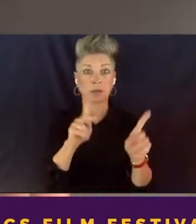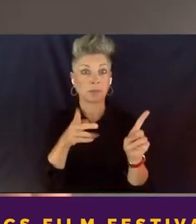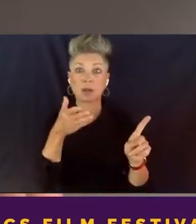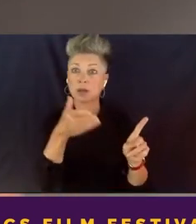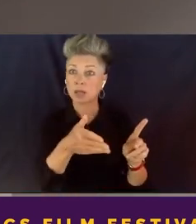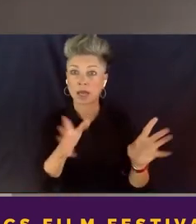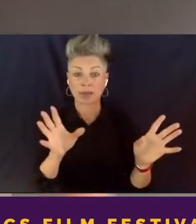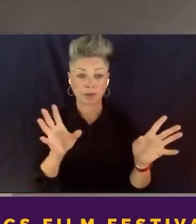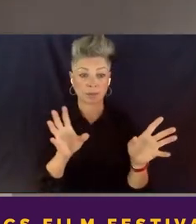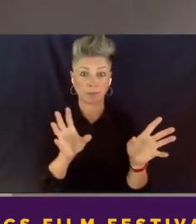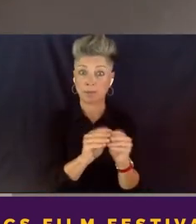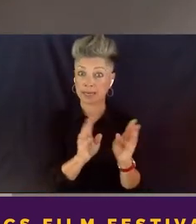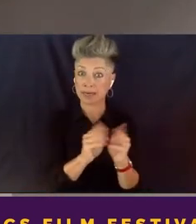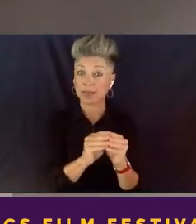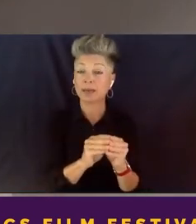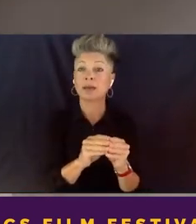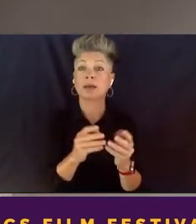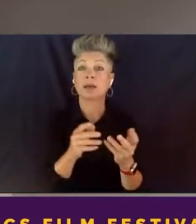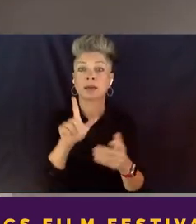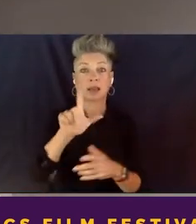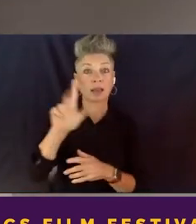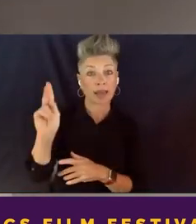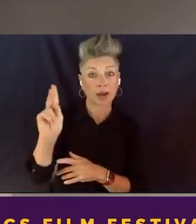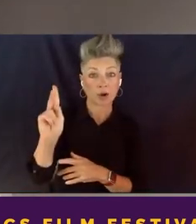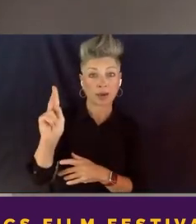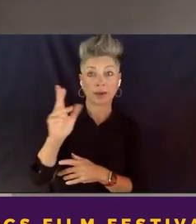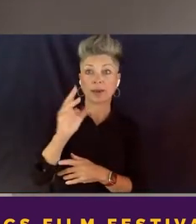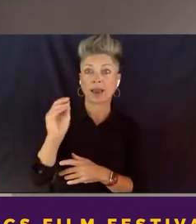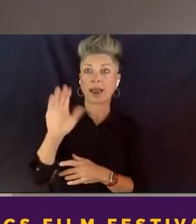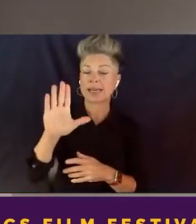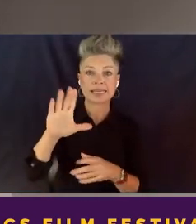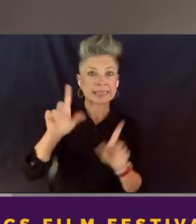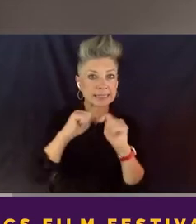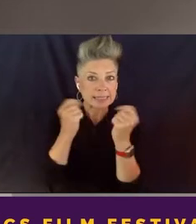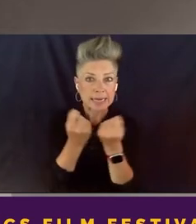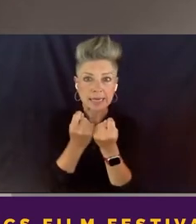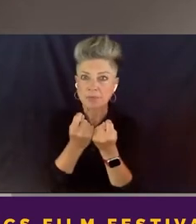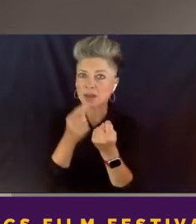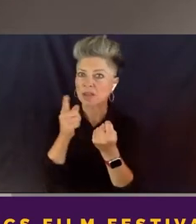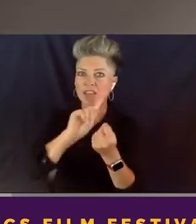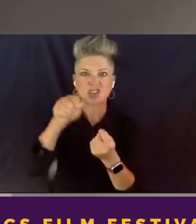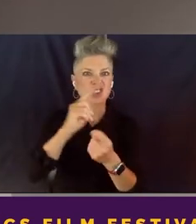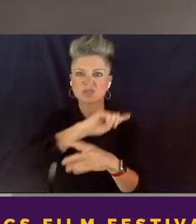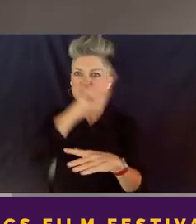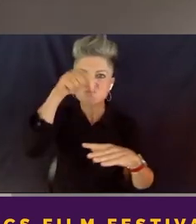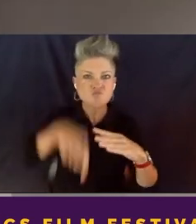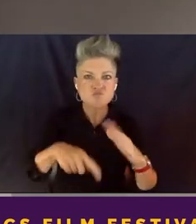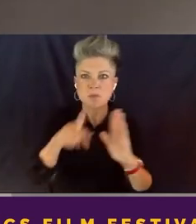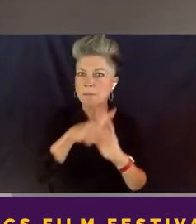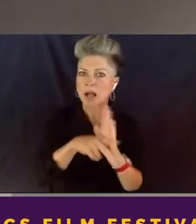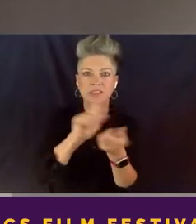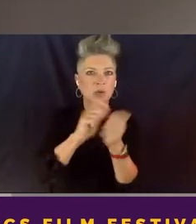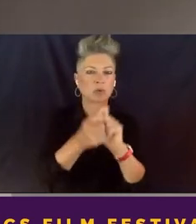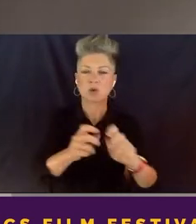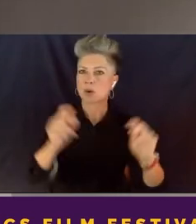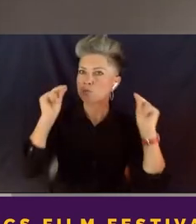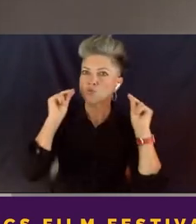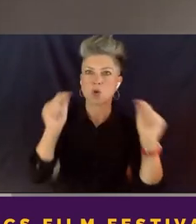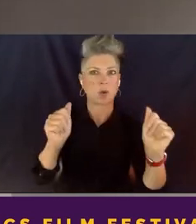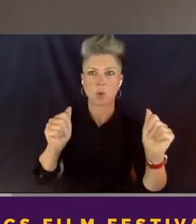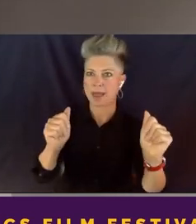it's Larry and his team, and they just dive straight into policy reform immediately off the bat, and it's